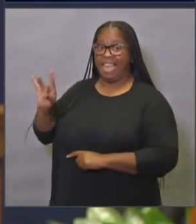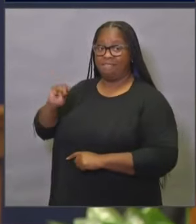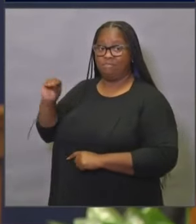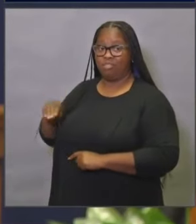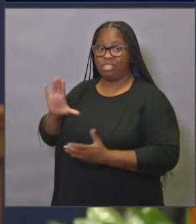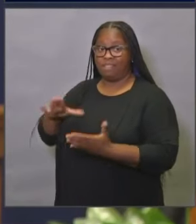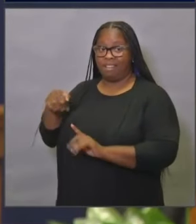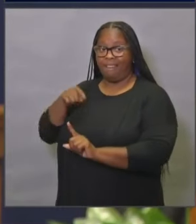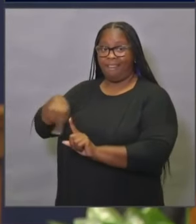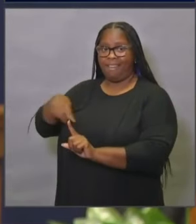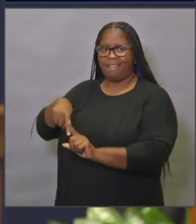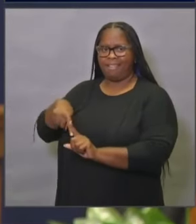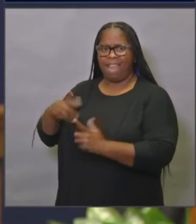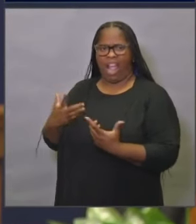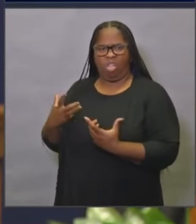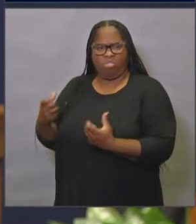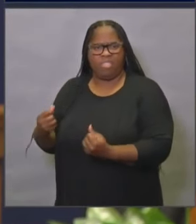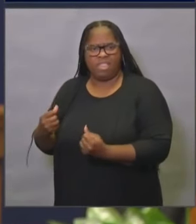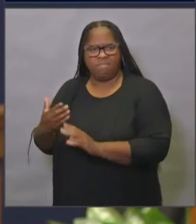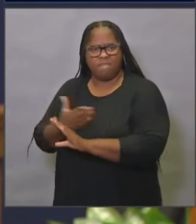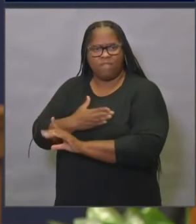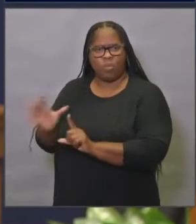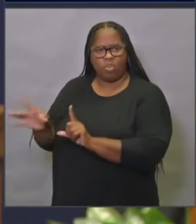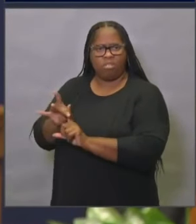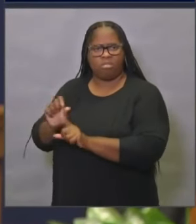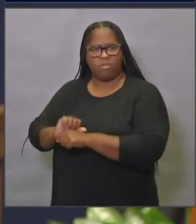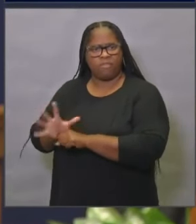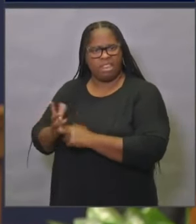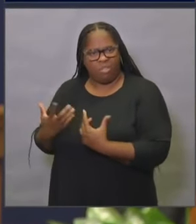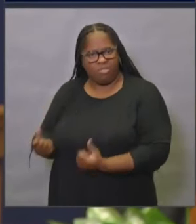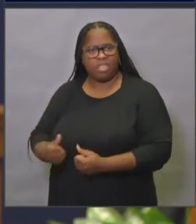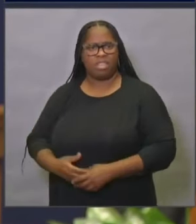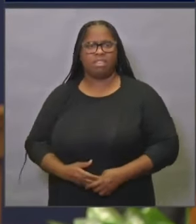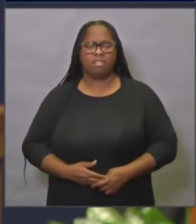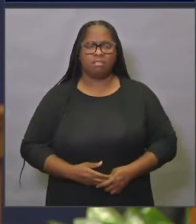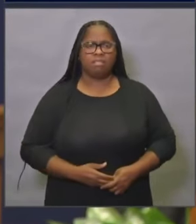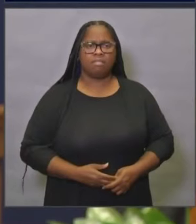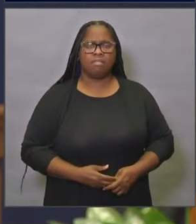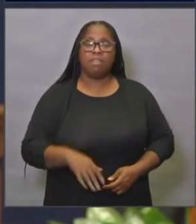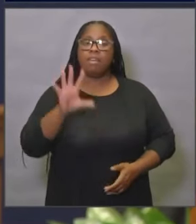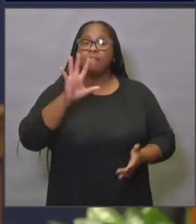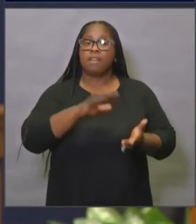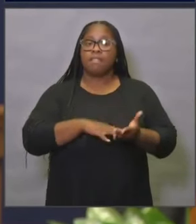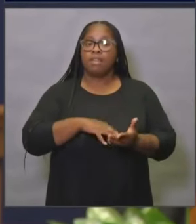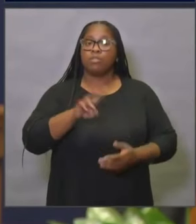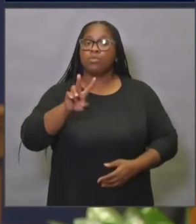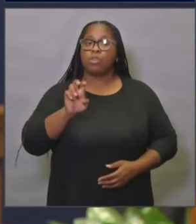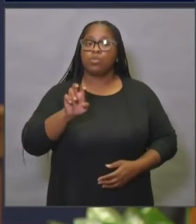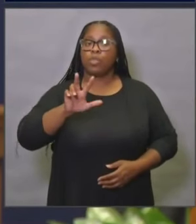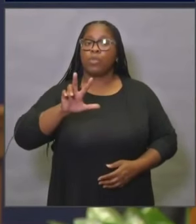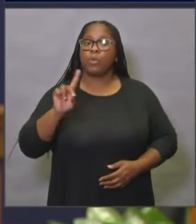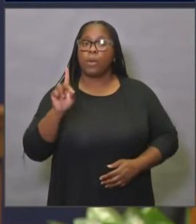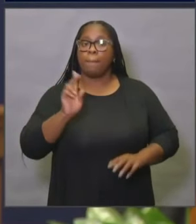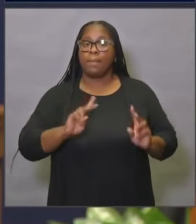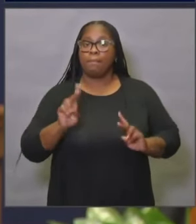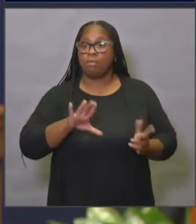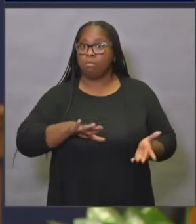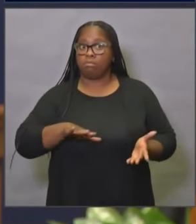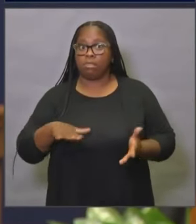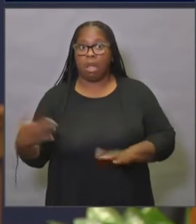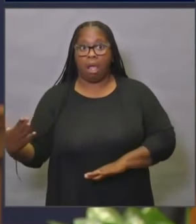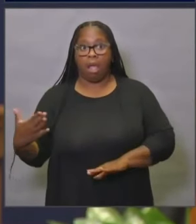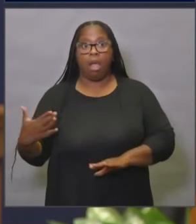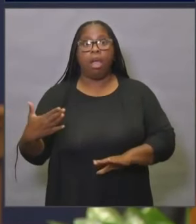were healthy. For the 5,231 people who have passed away